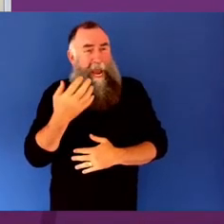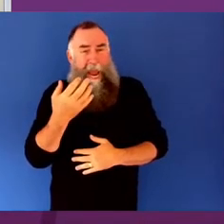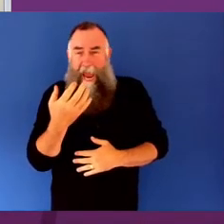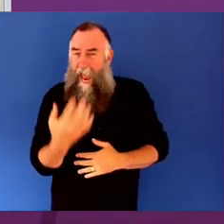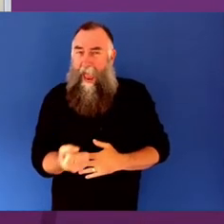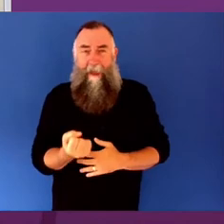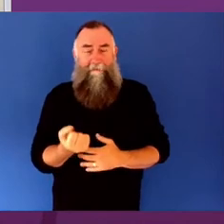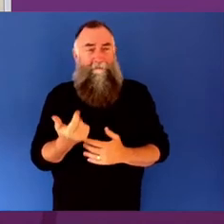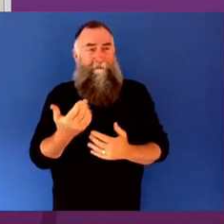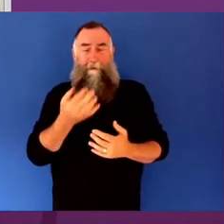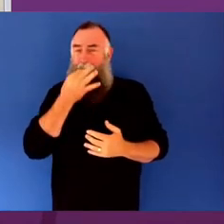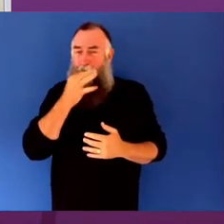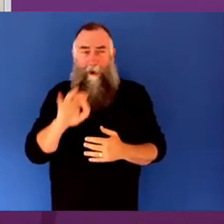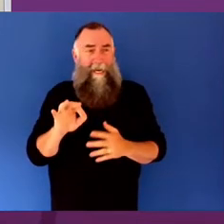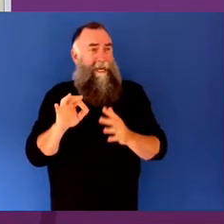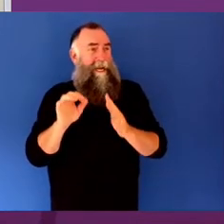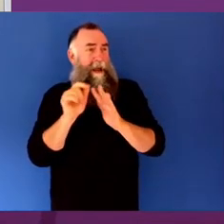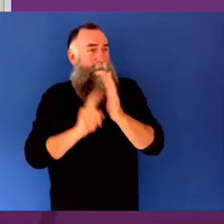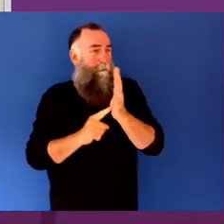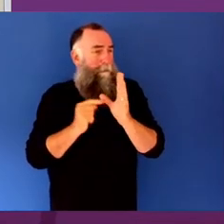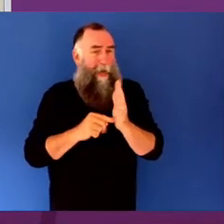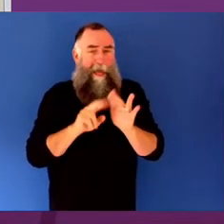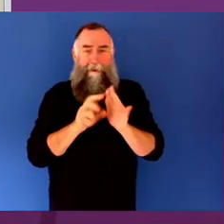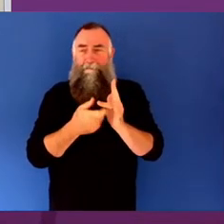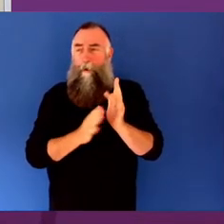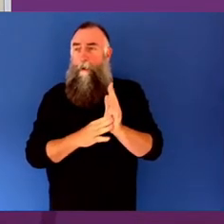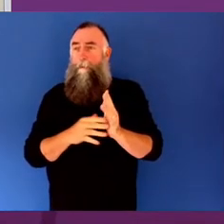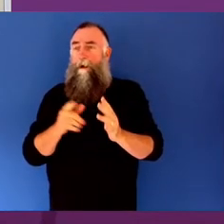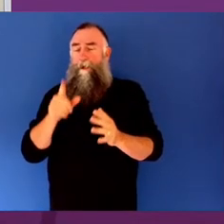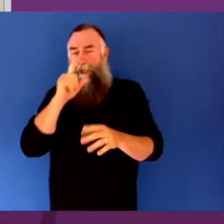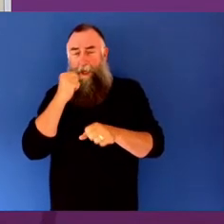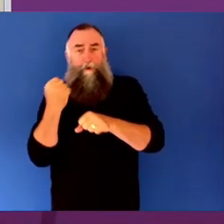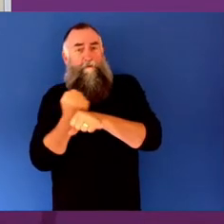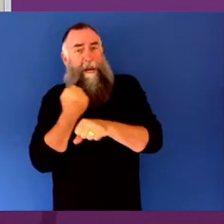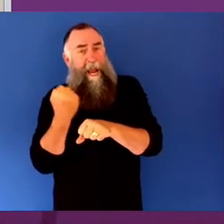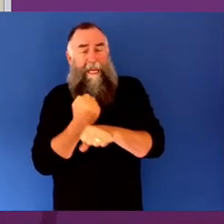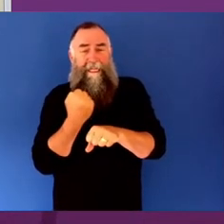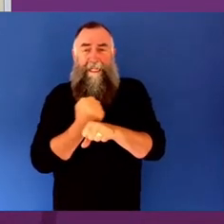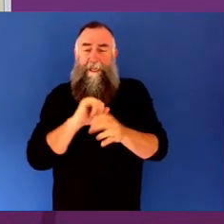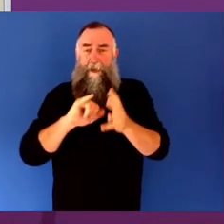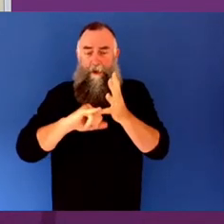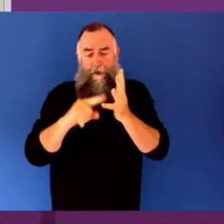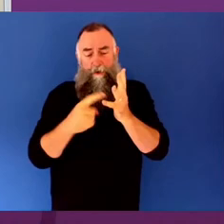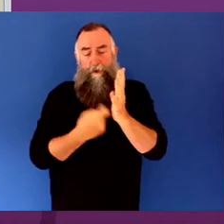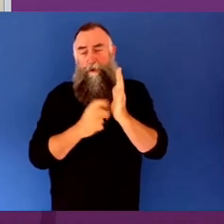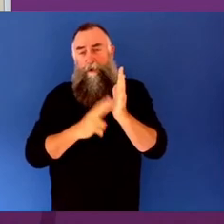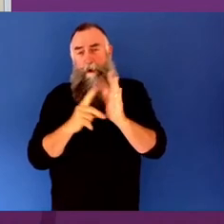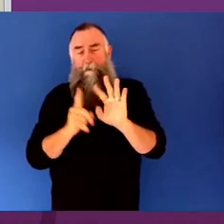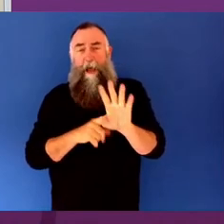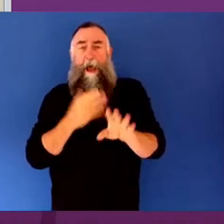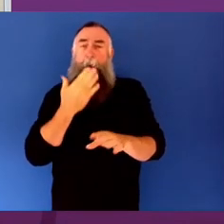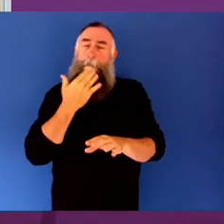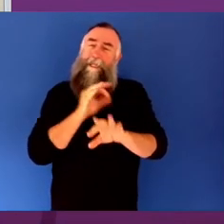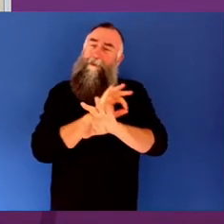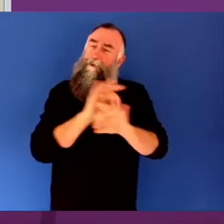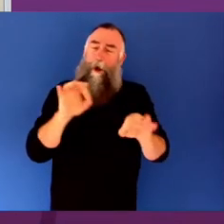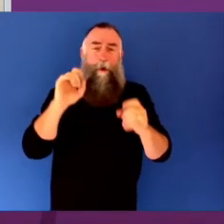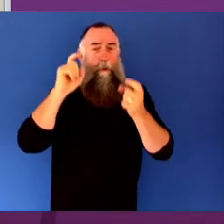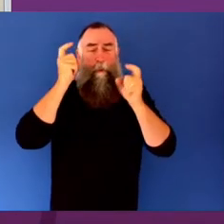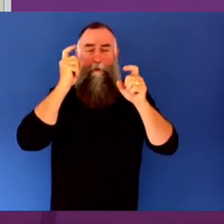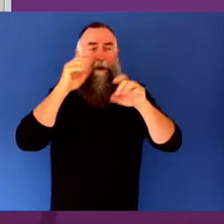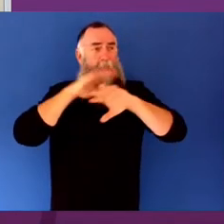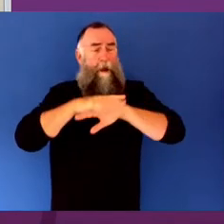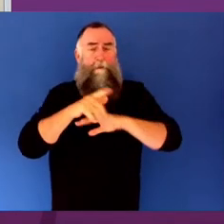platforms where you can go and create a survey. And just don't worry about getting it exactly right if you can actually capture some of that data.